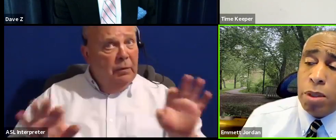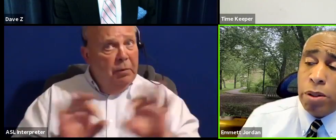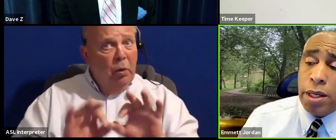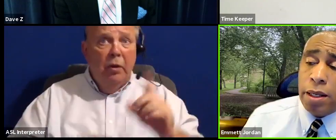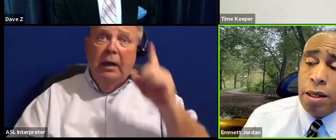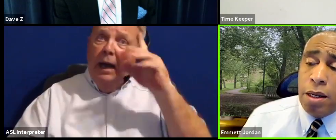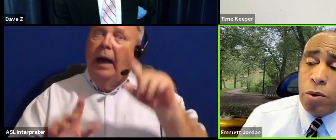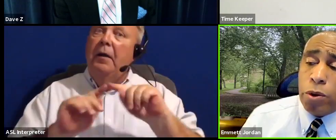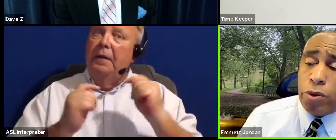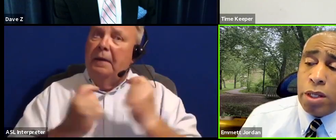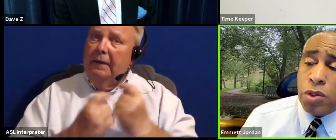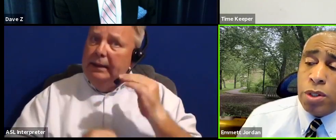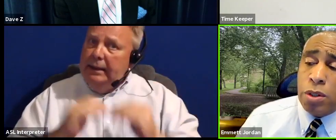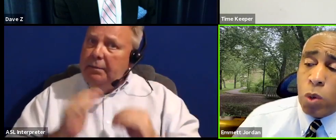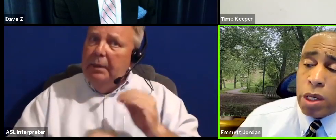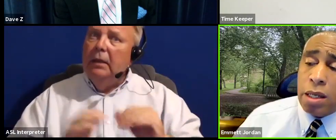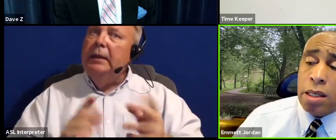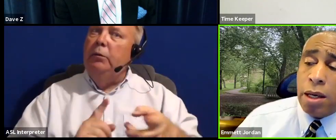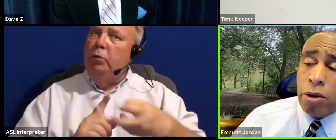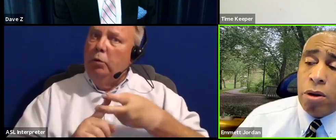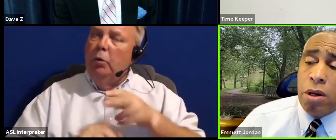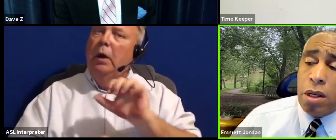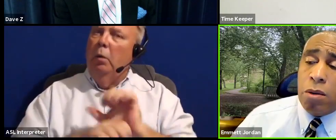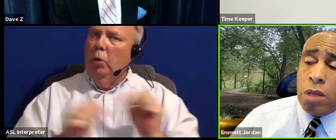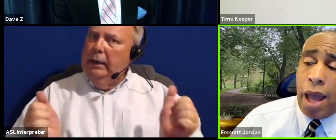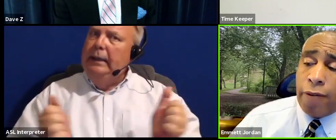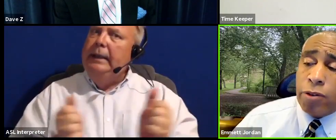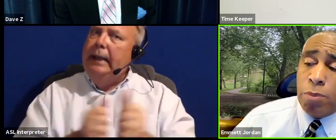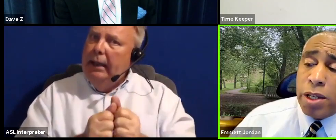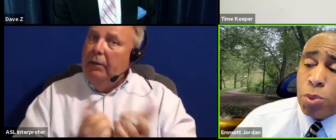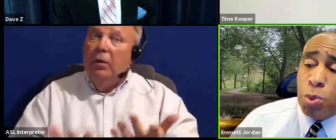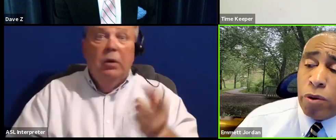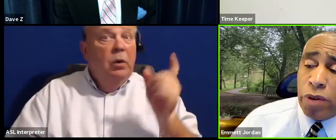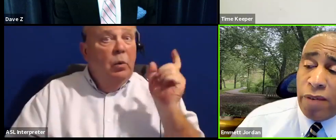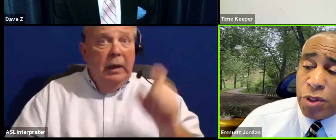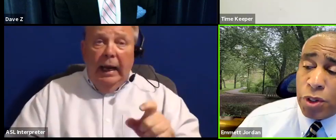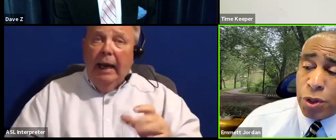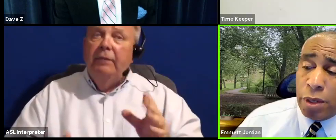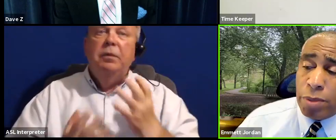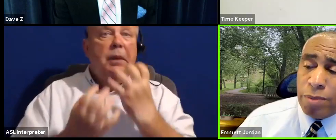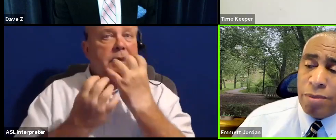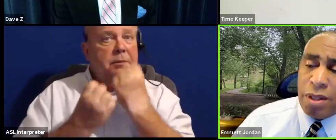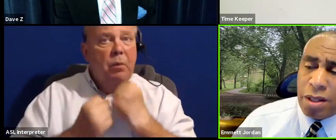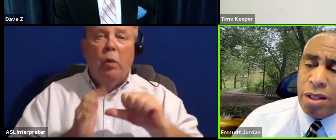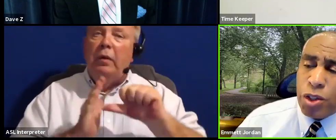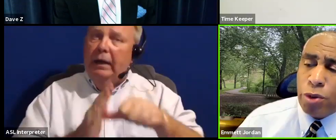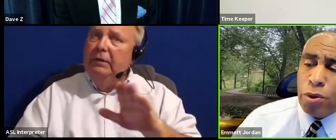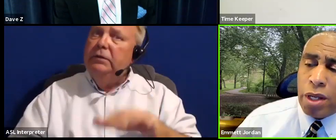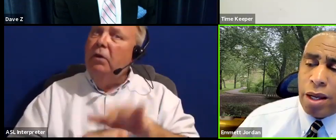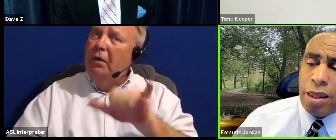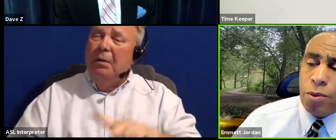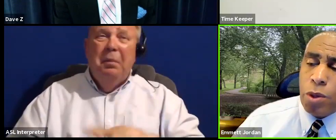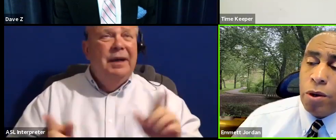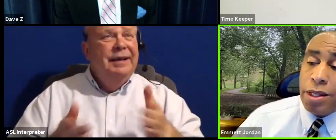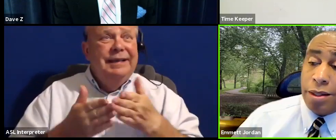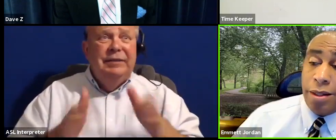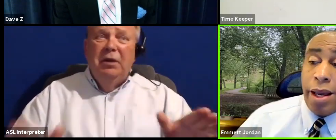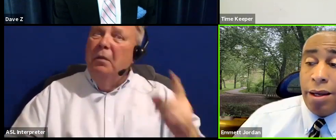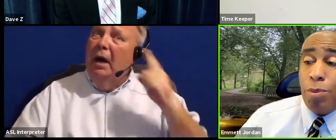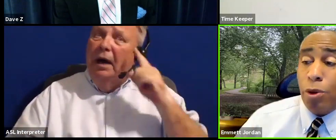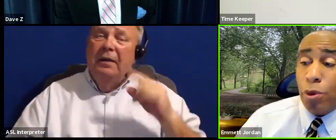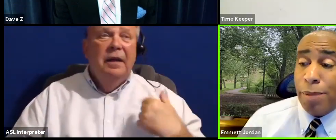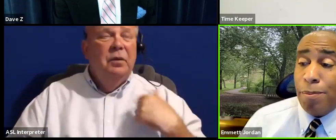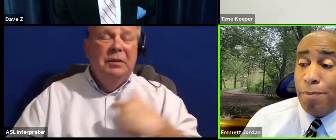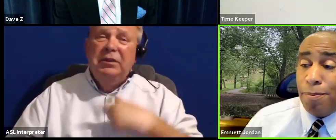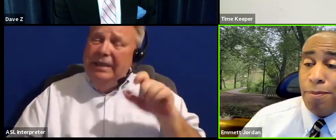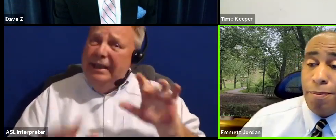the team building and retreats and working together, you know, we have to place more of an emphasis on it. But yeah, in general, I think we all need to